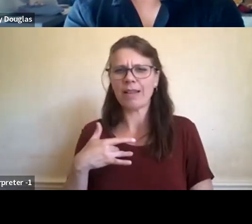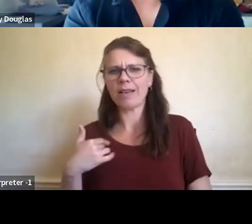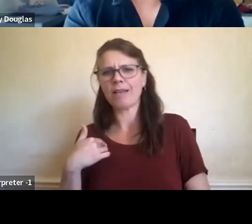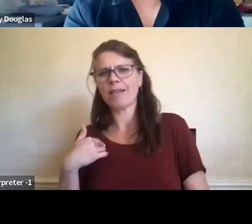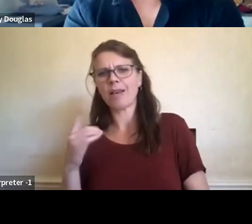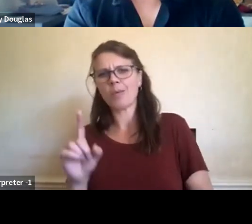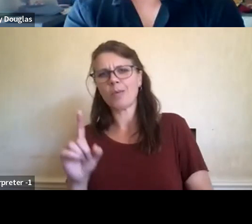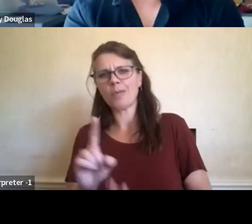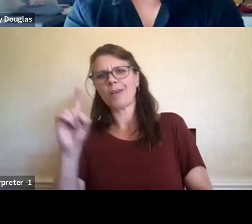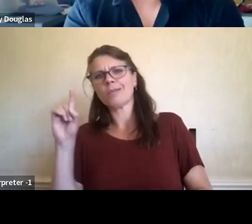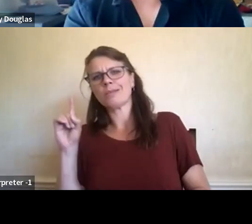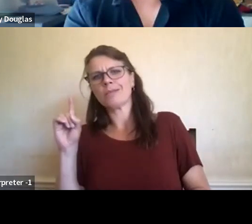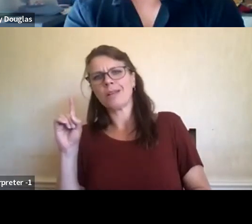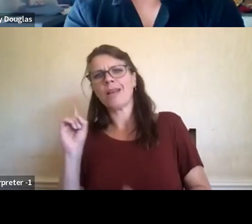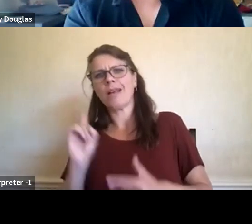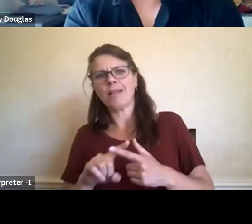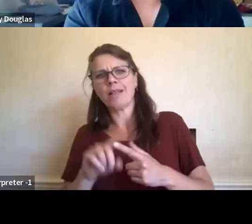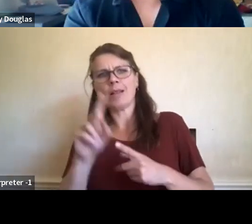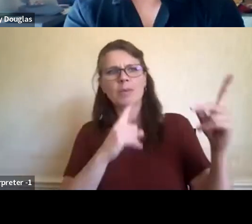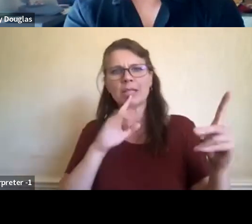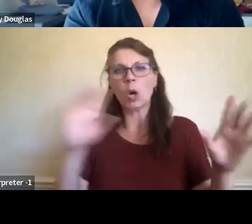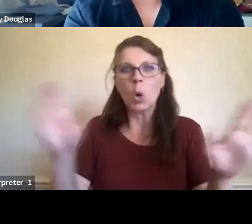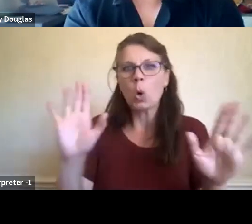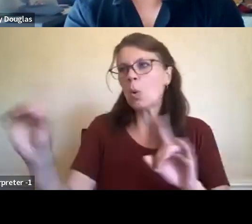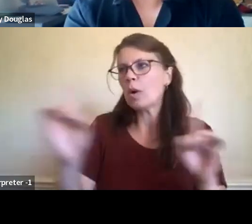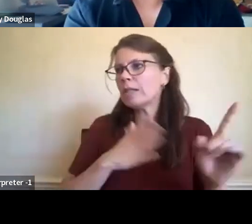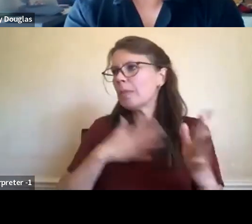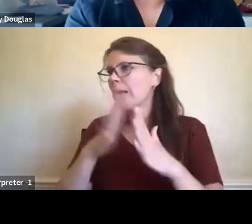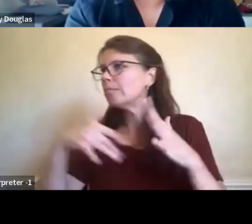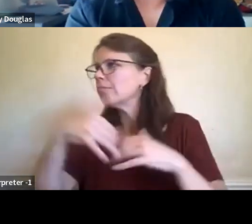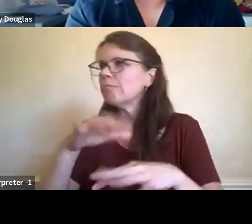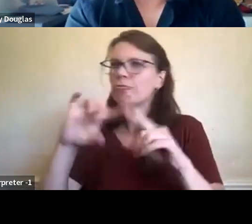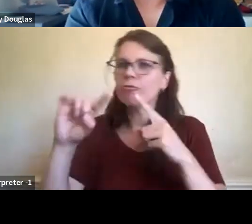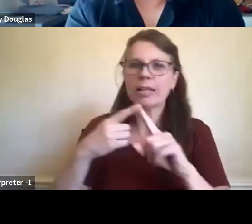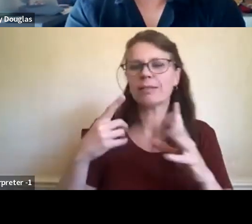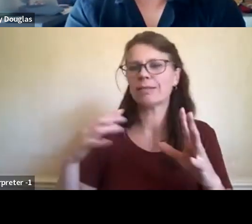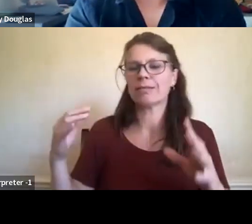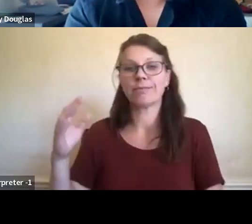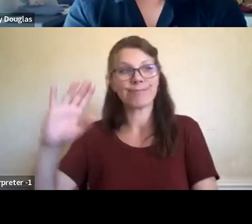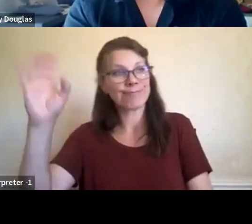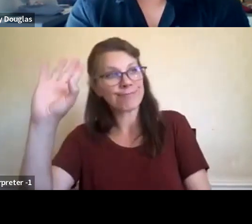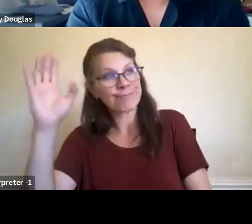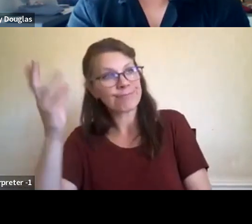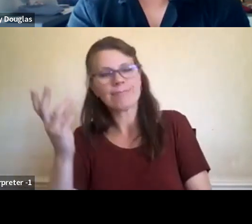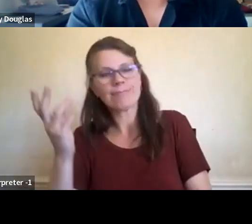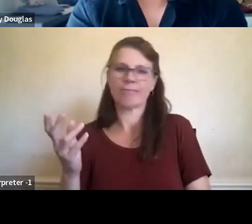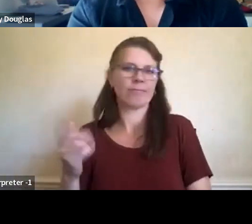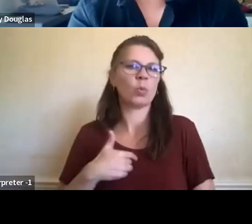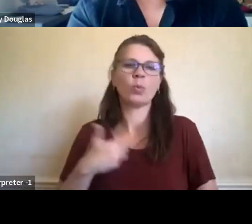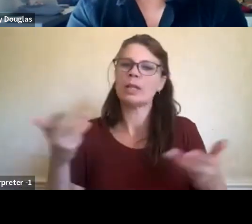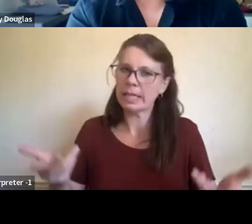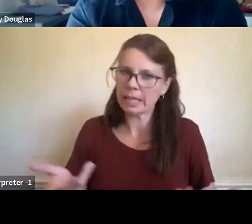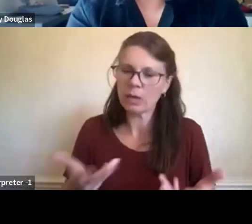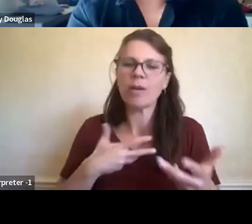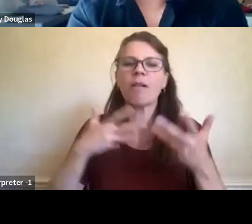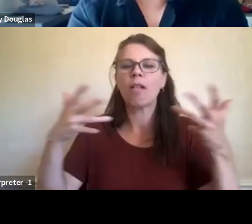you know, time to traipse us out for our powwow. Like there's more to our cultures than that. And that's a